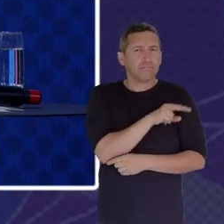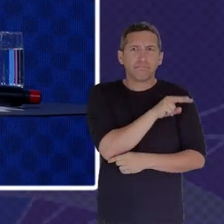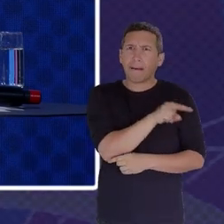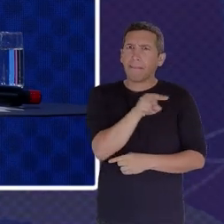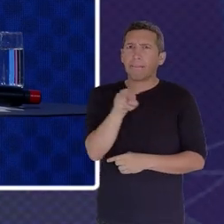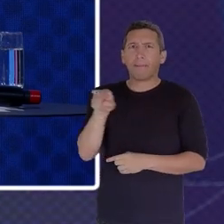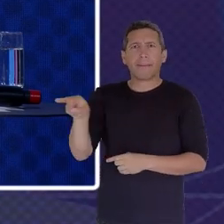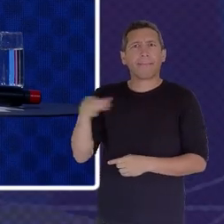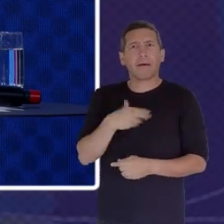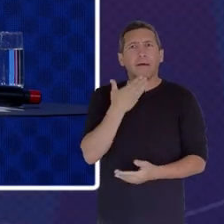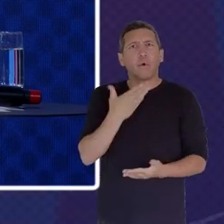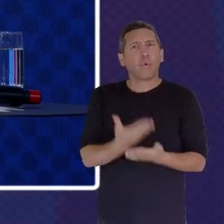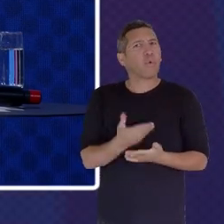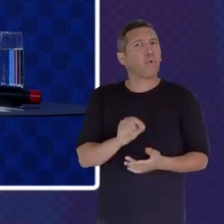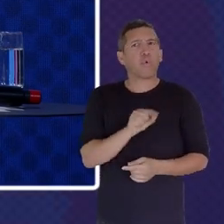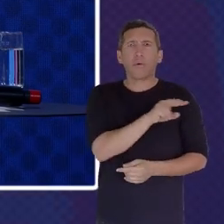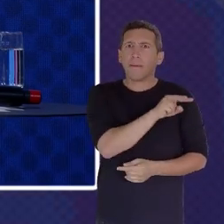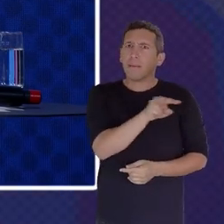Giants Of Science